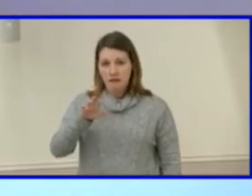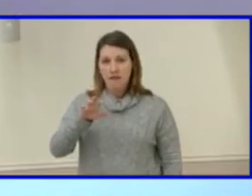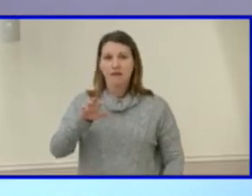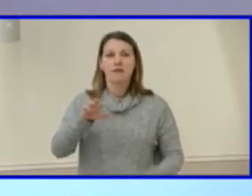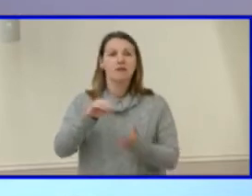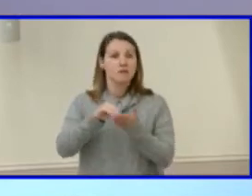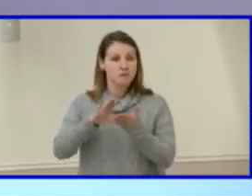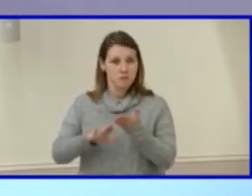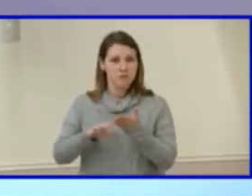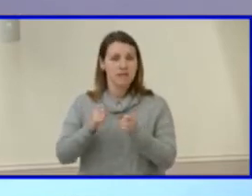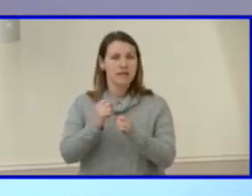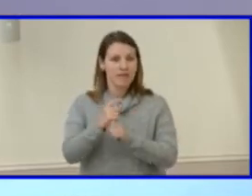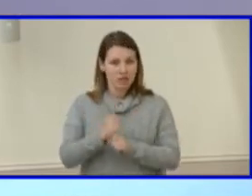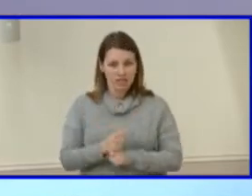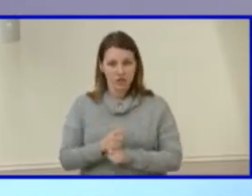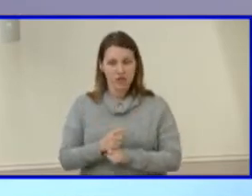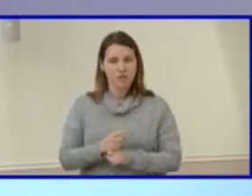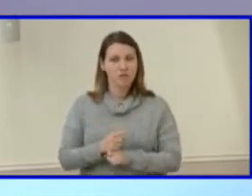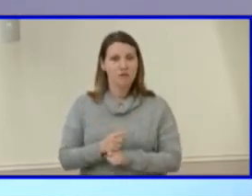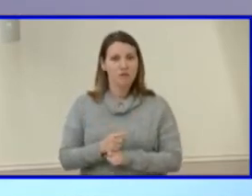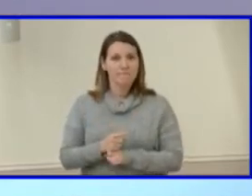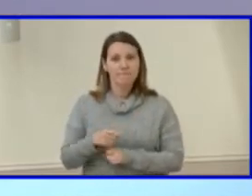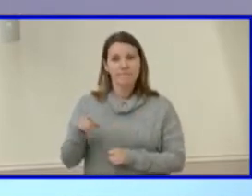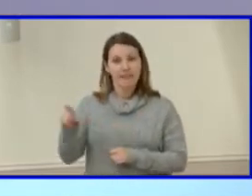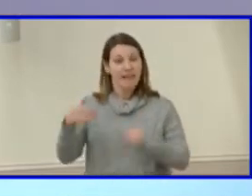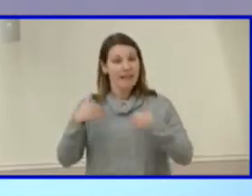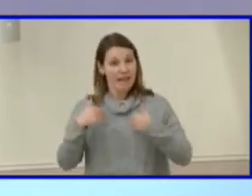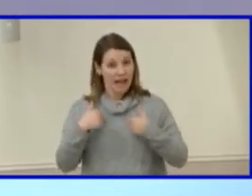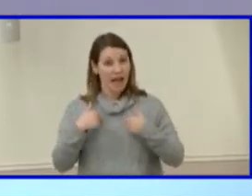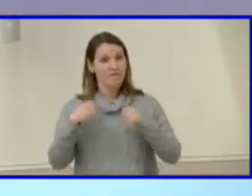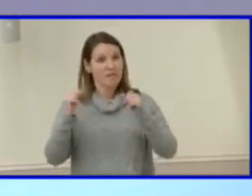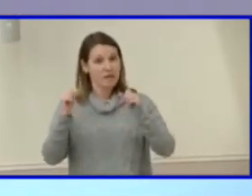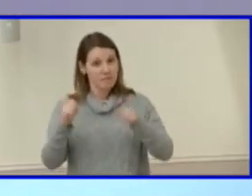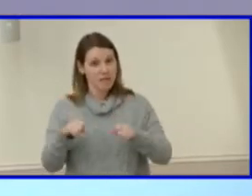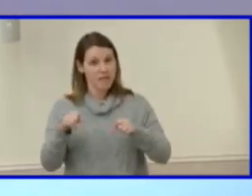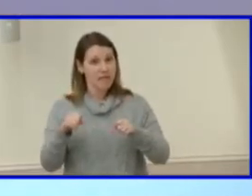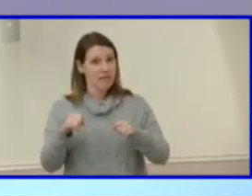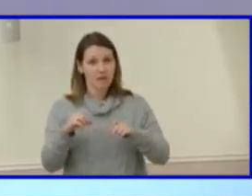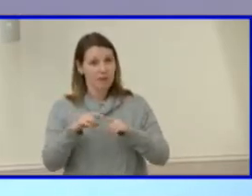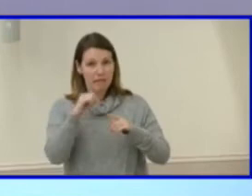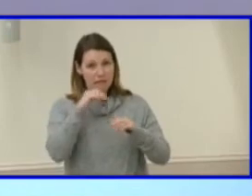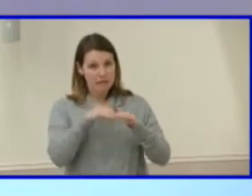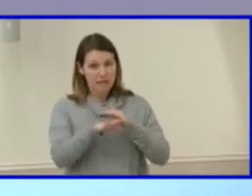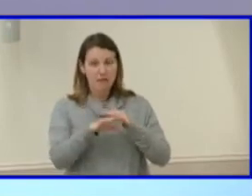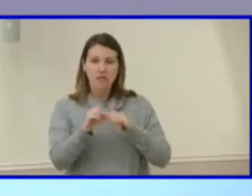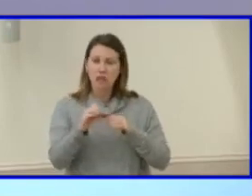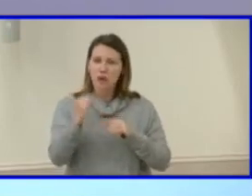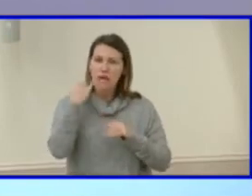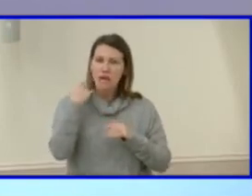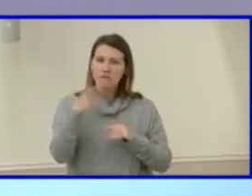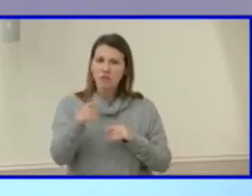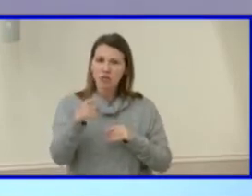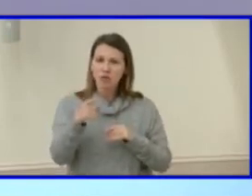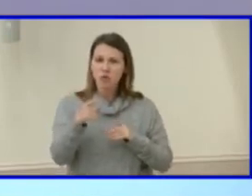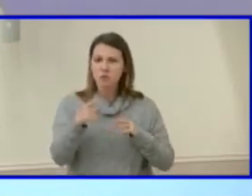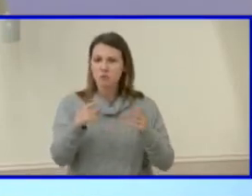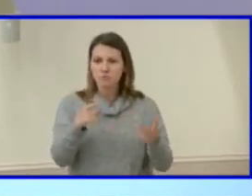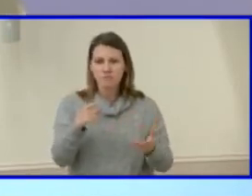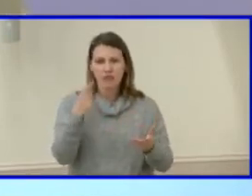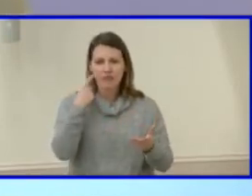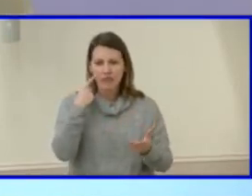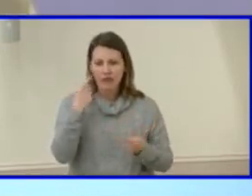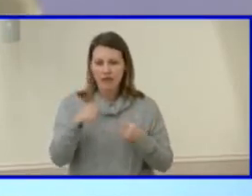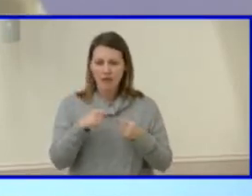apply they didn't get in. And when you only have over the span of a four-year